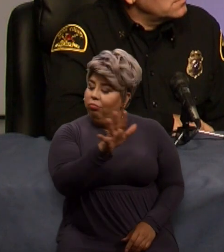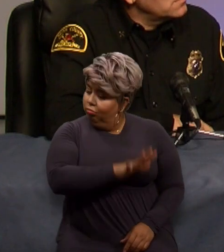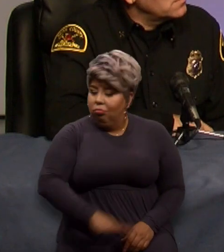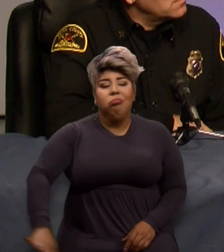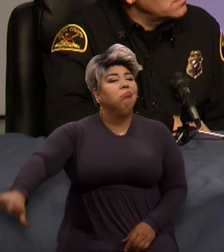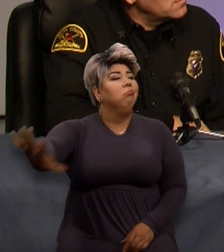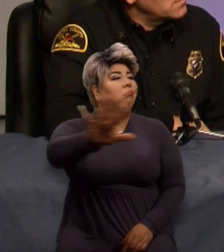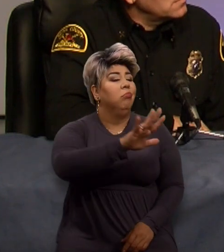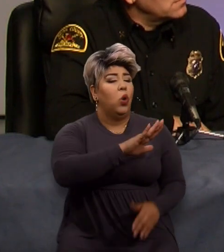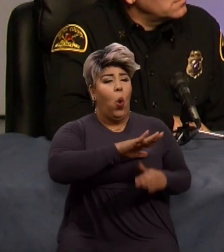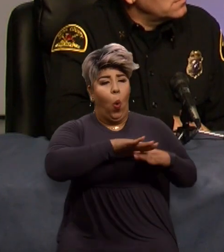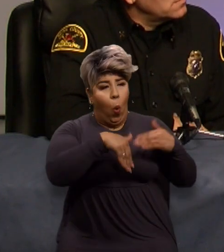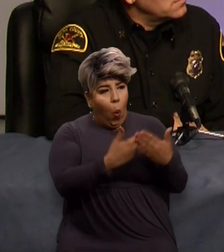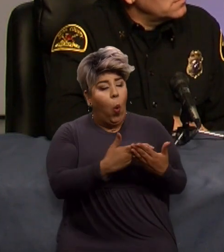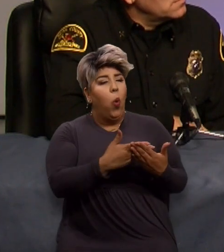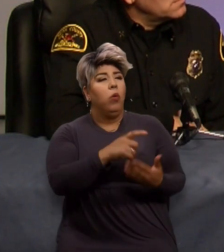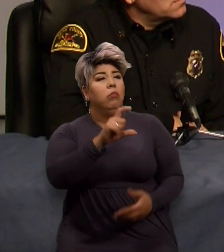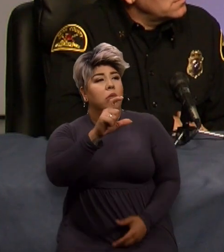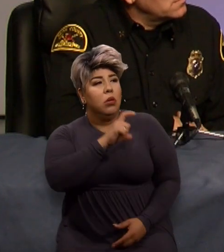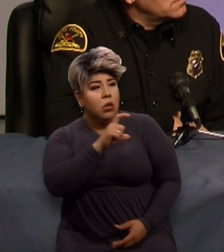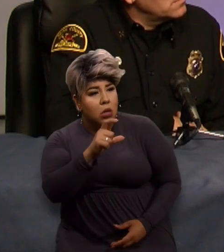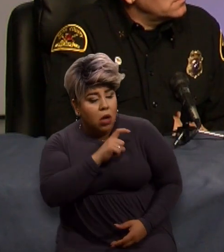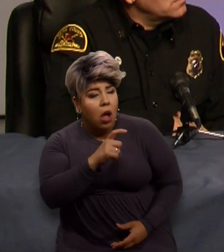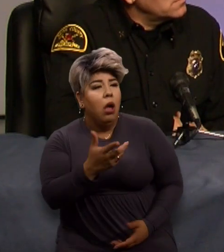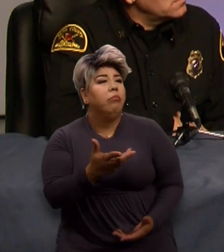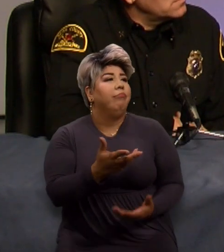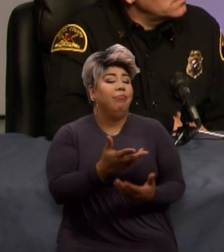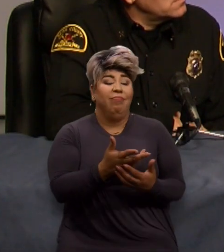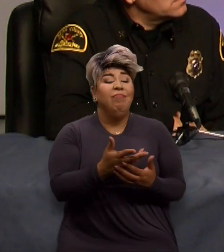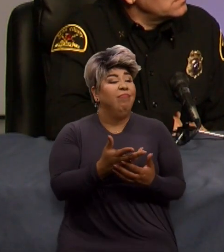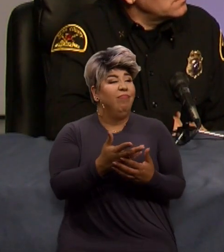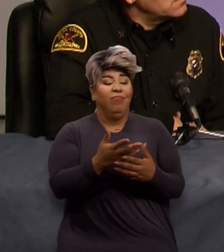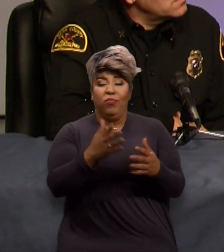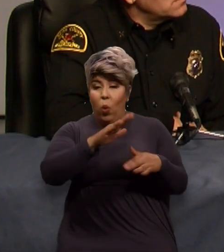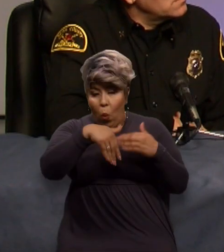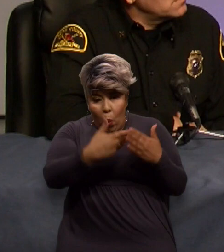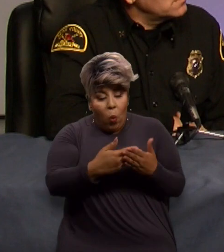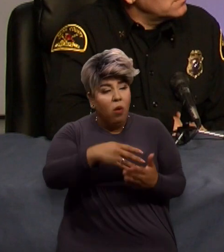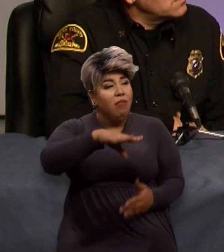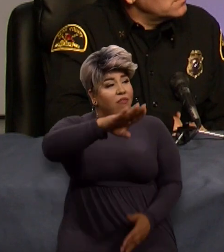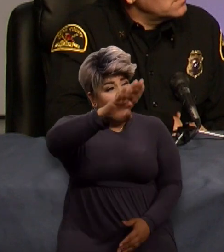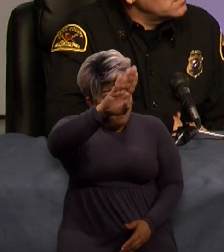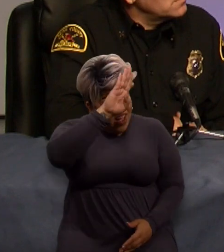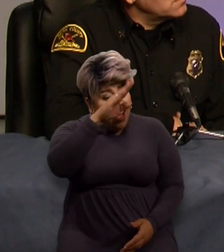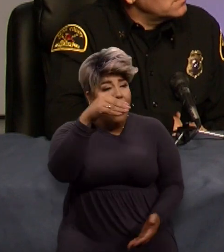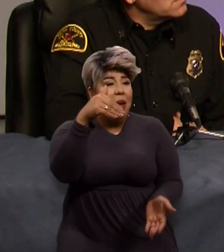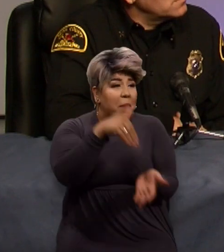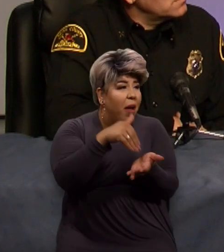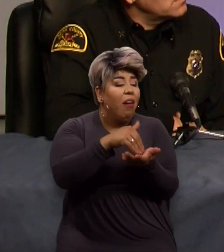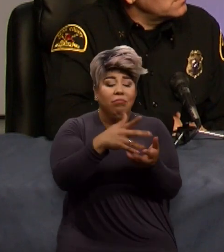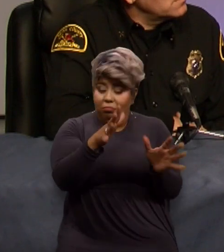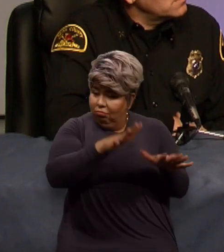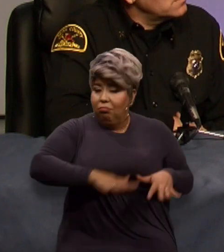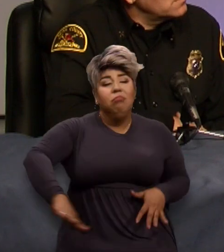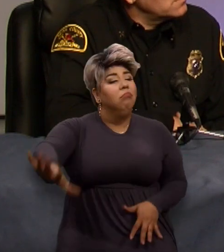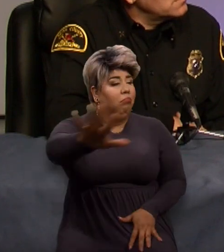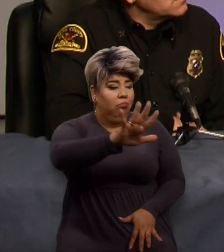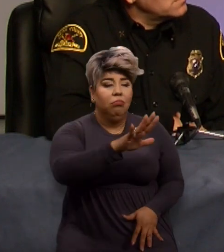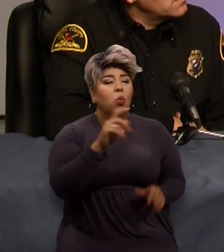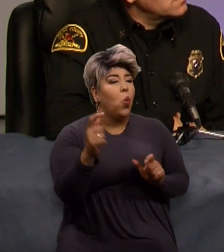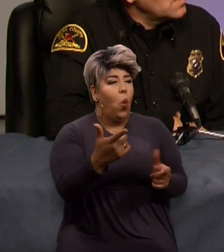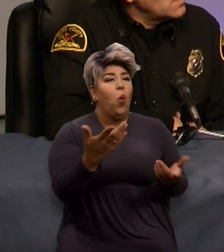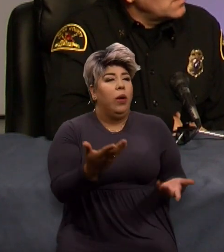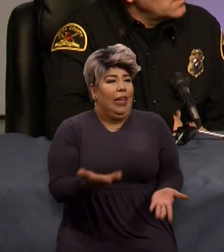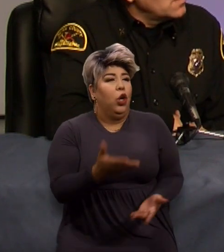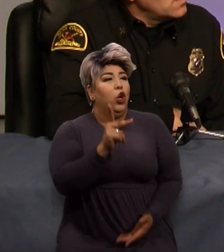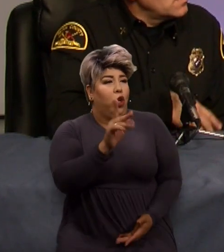So all of the police agencies, ECC covers all of fire and medical aid calls. So everyone has it